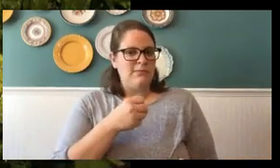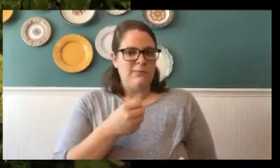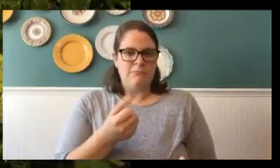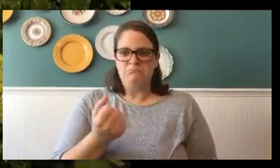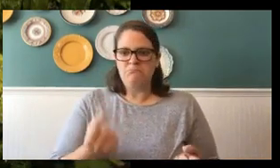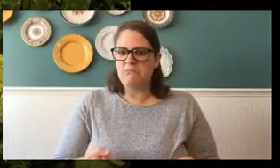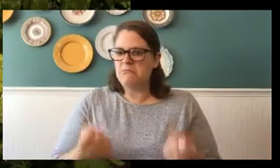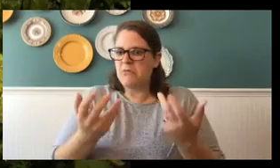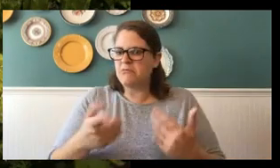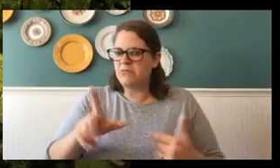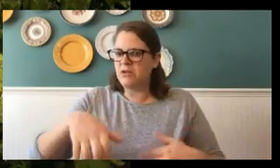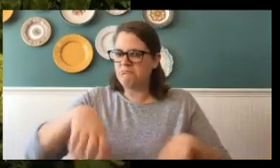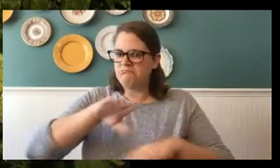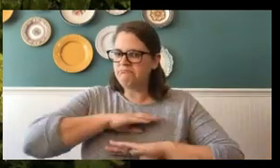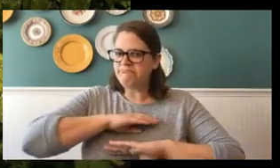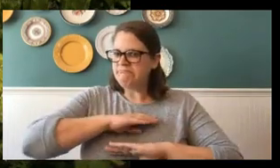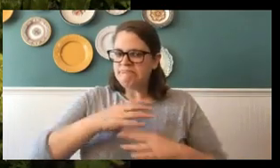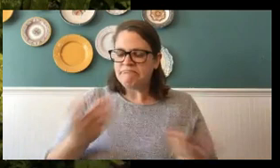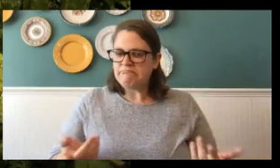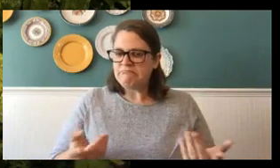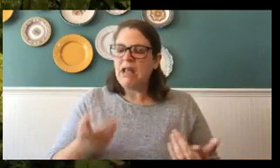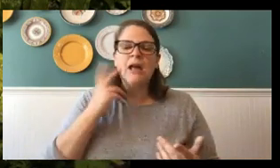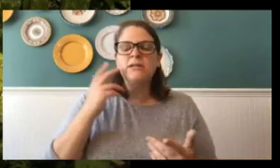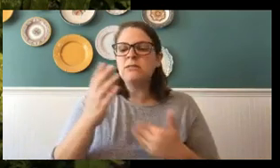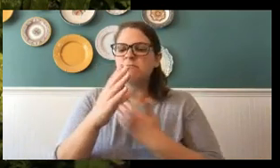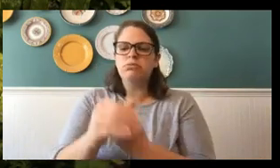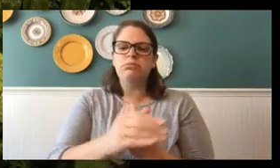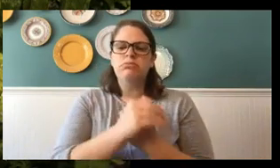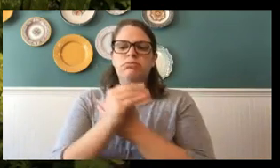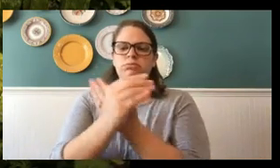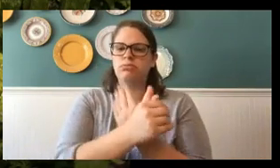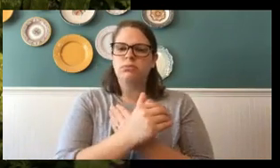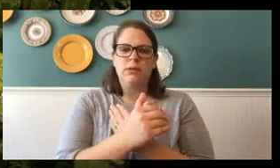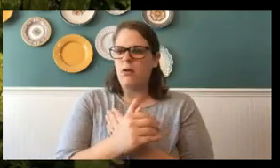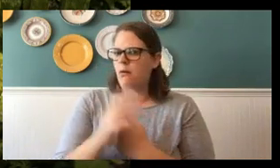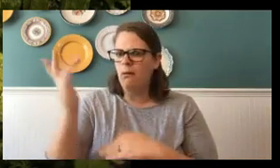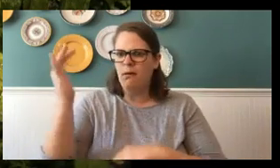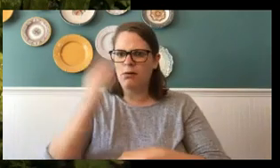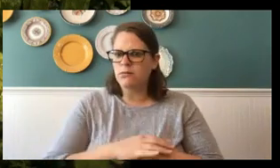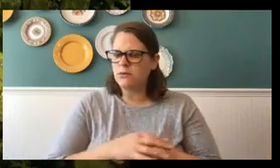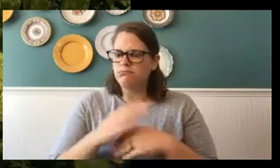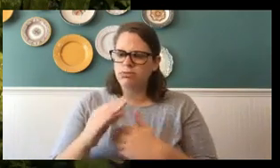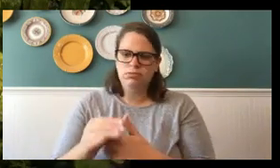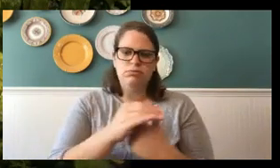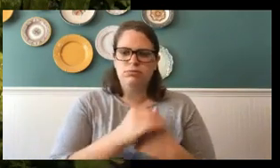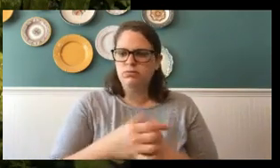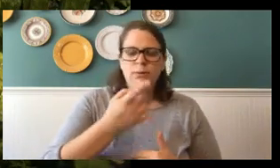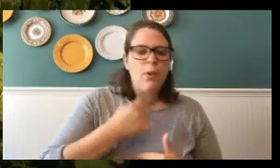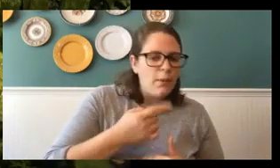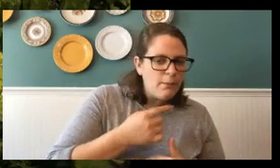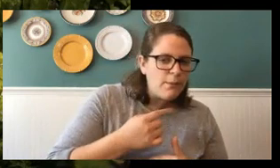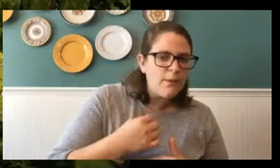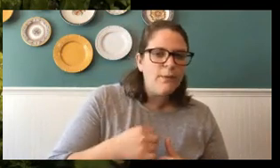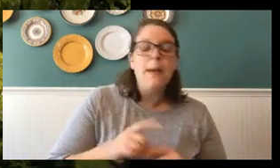need. They're going to fly around. I see butterflies flying around and nectaring all throughout the day. But I also see them